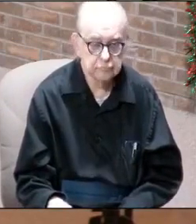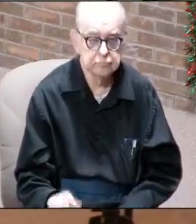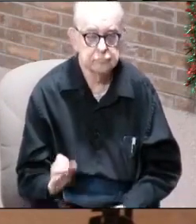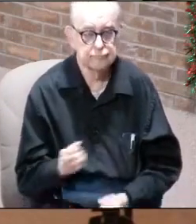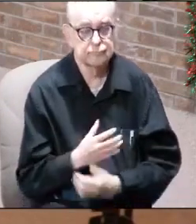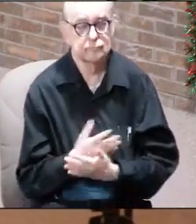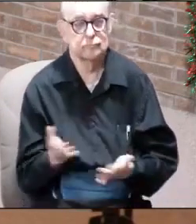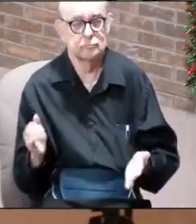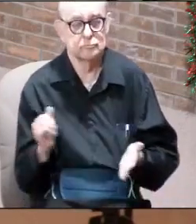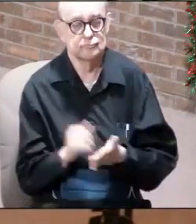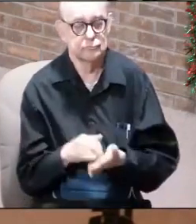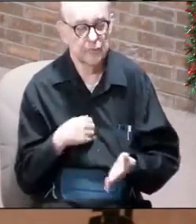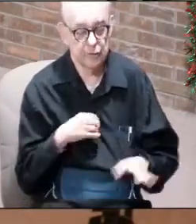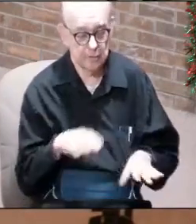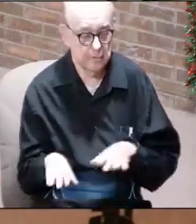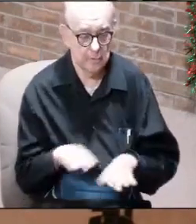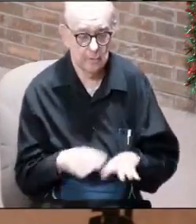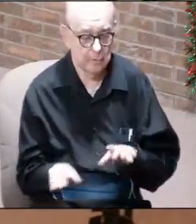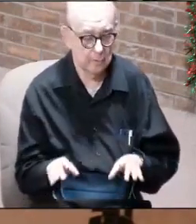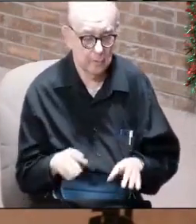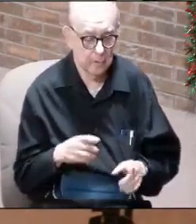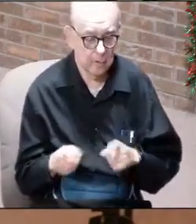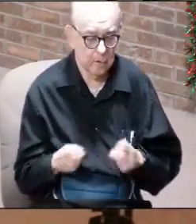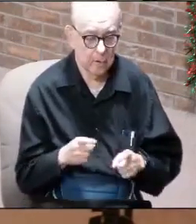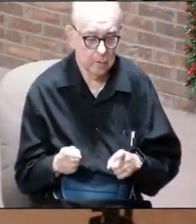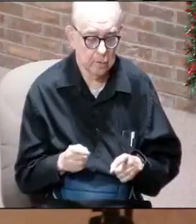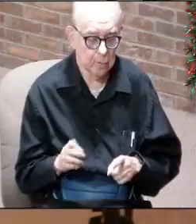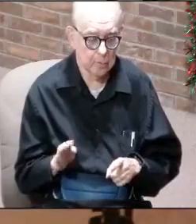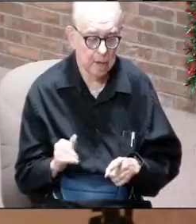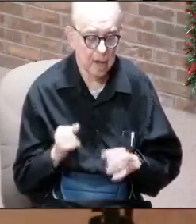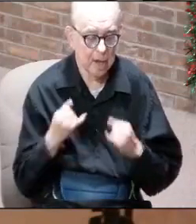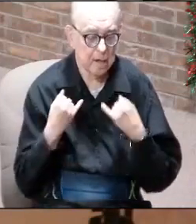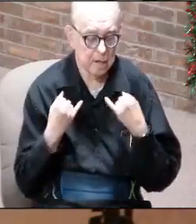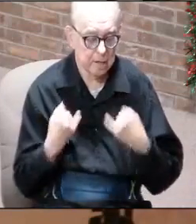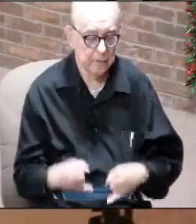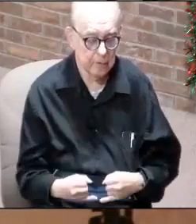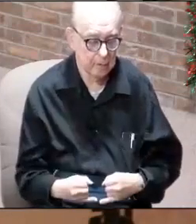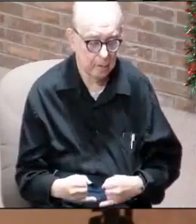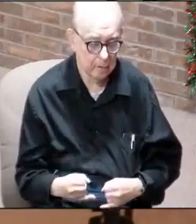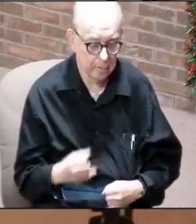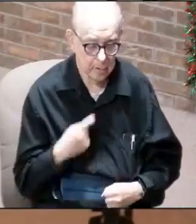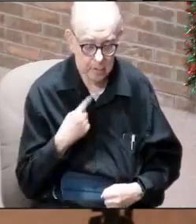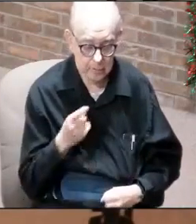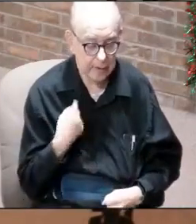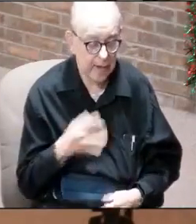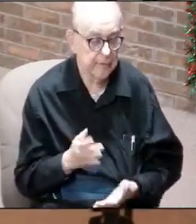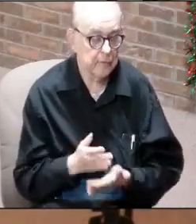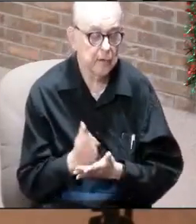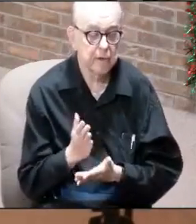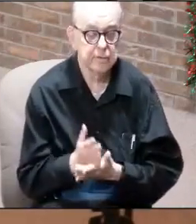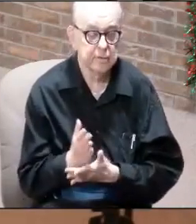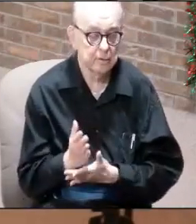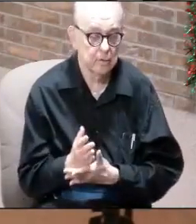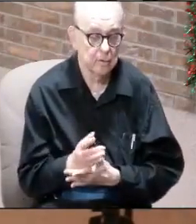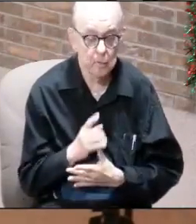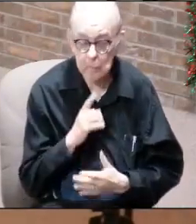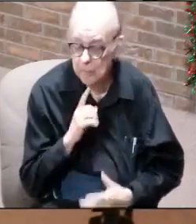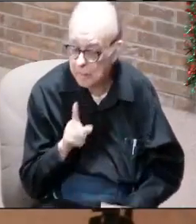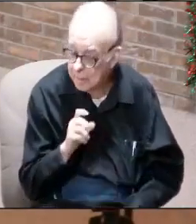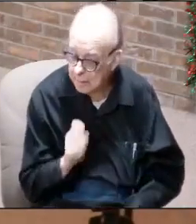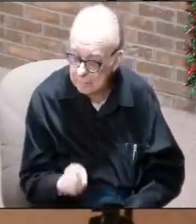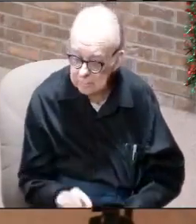Everything that you did was controlled by an individual. We said we had rights. Really?